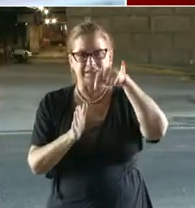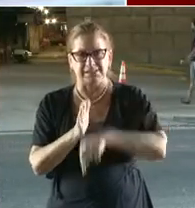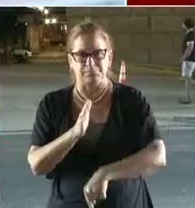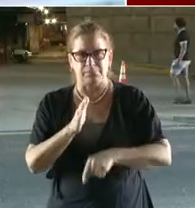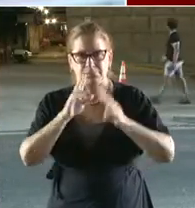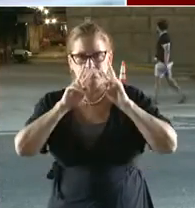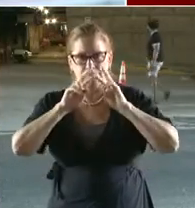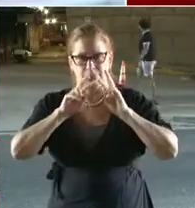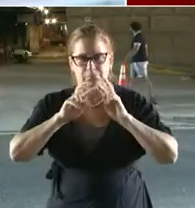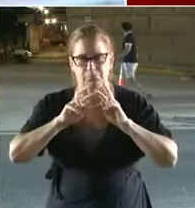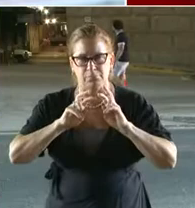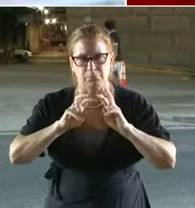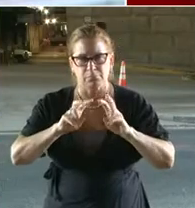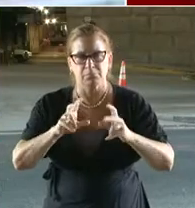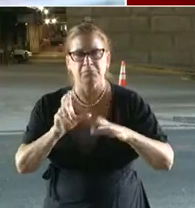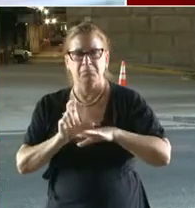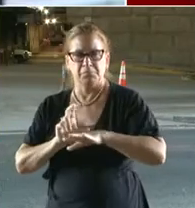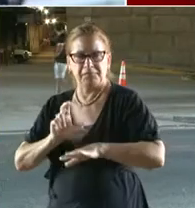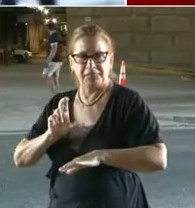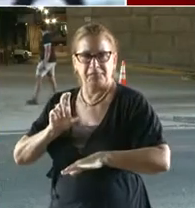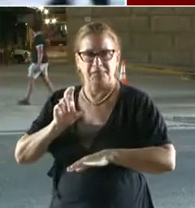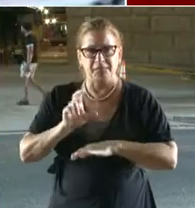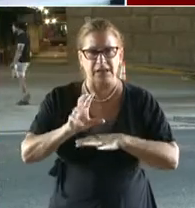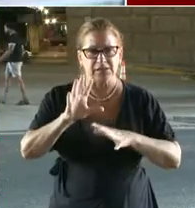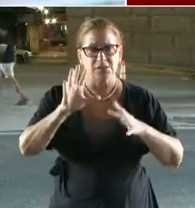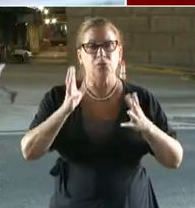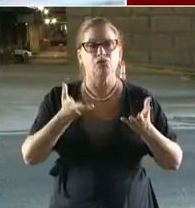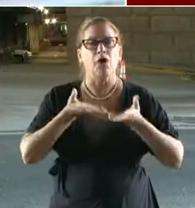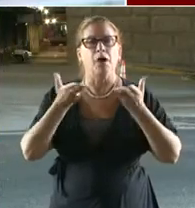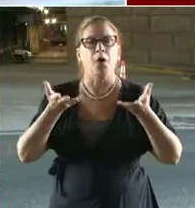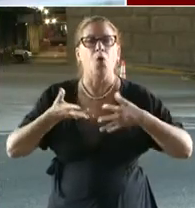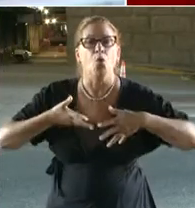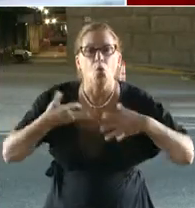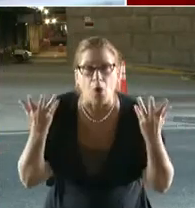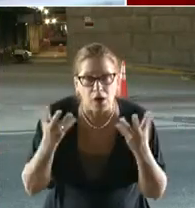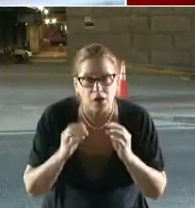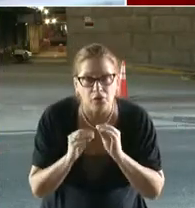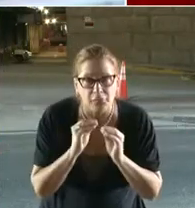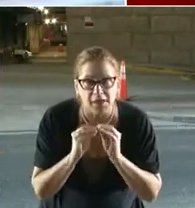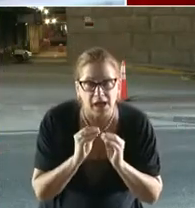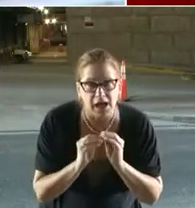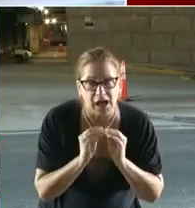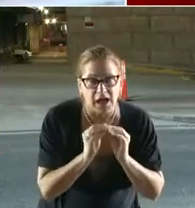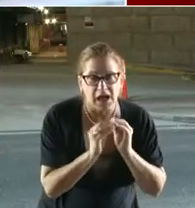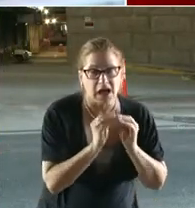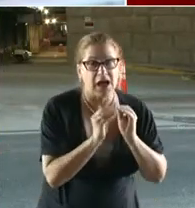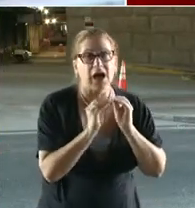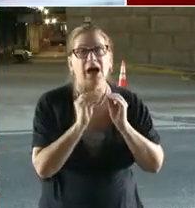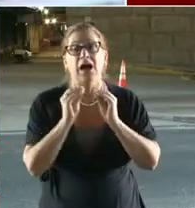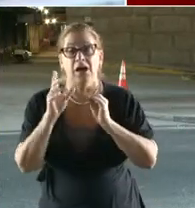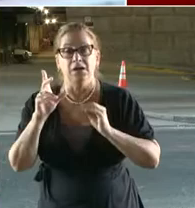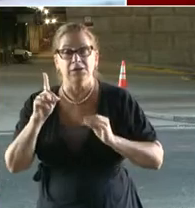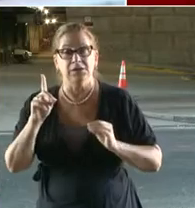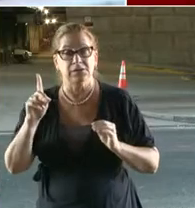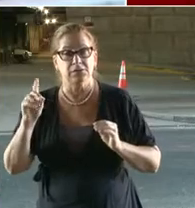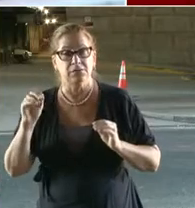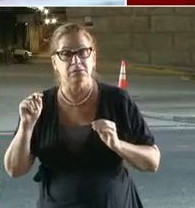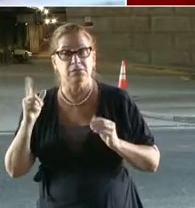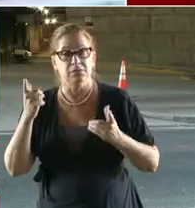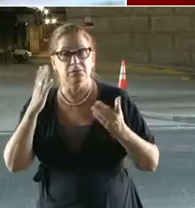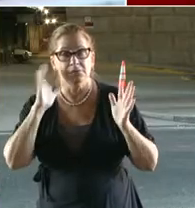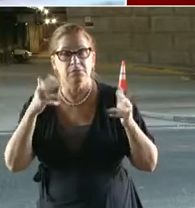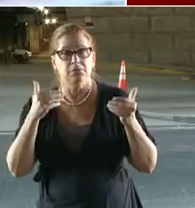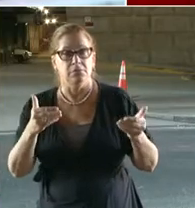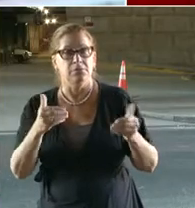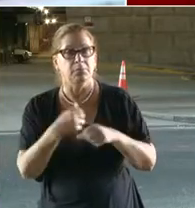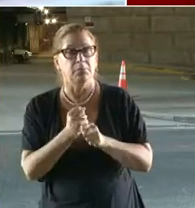and recommended repairs. Then DDOT immediately makes the necessary repairs. I want to thank you so much for your time today